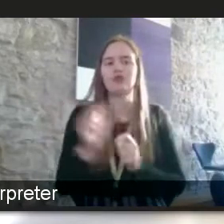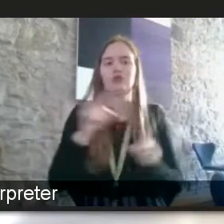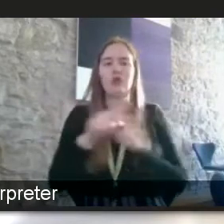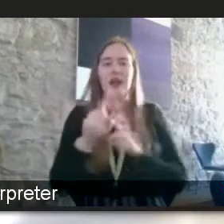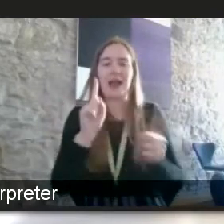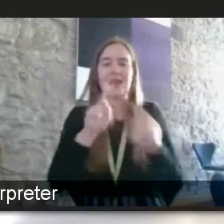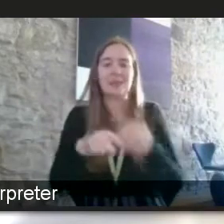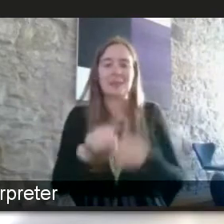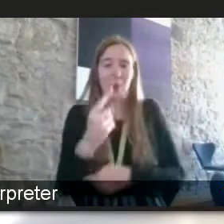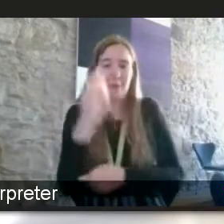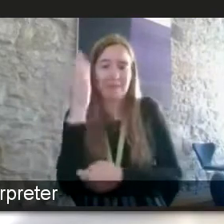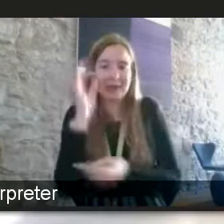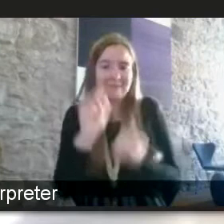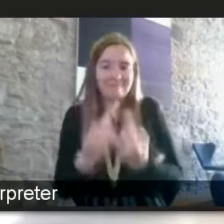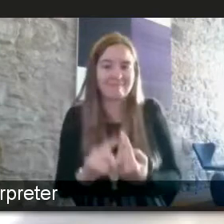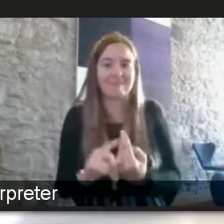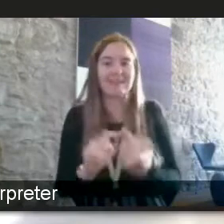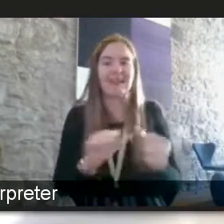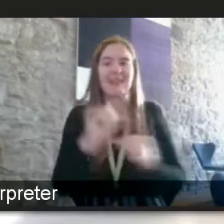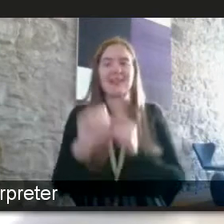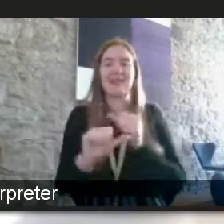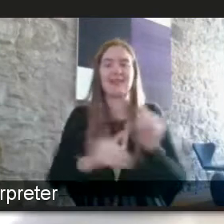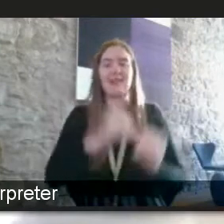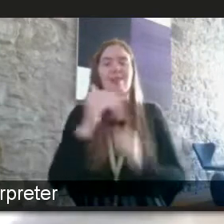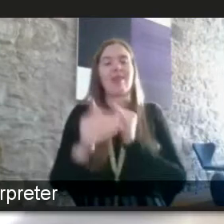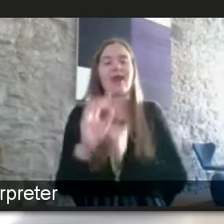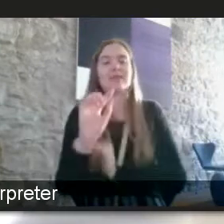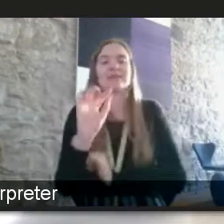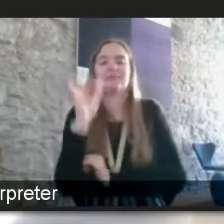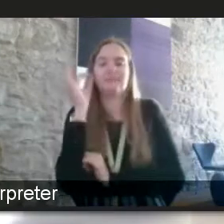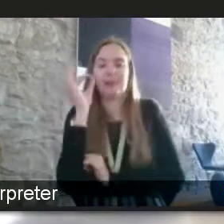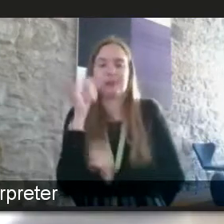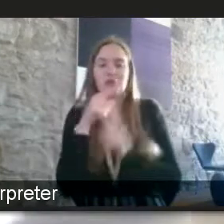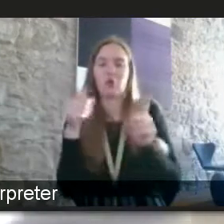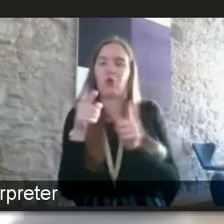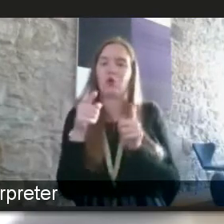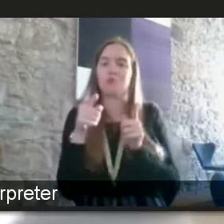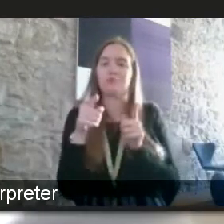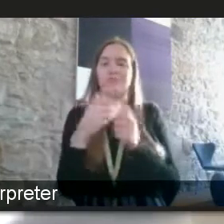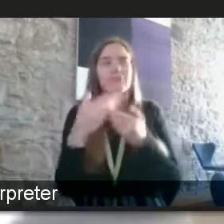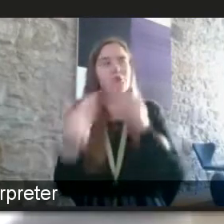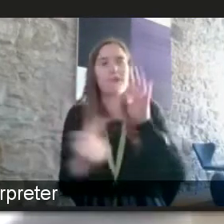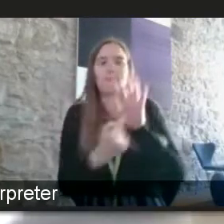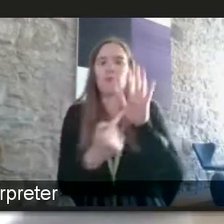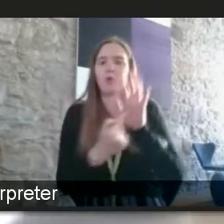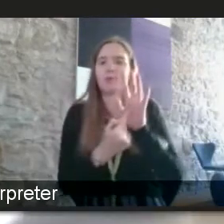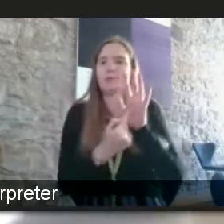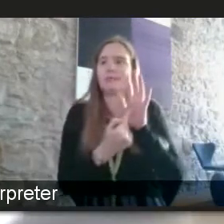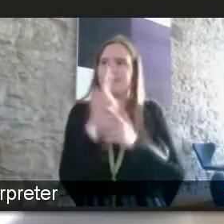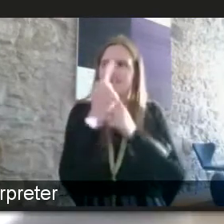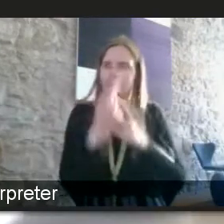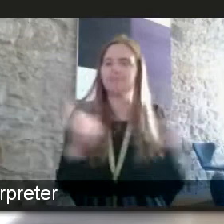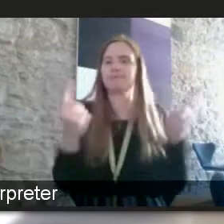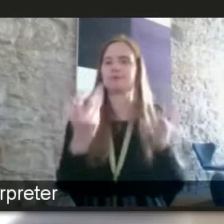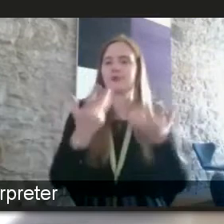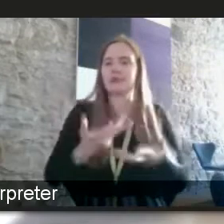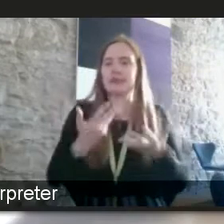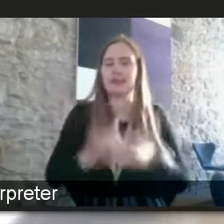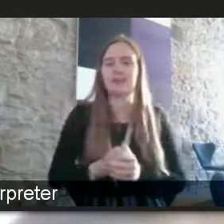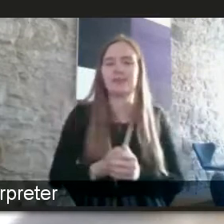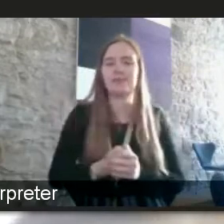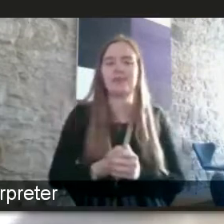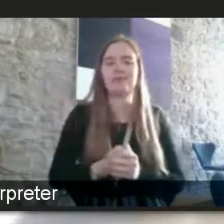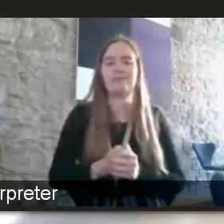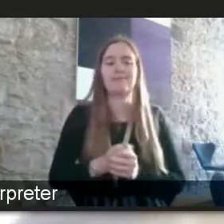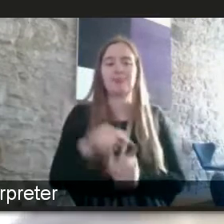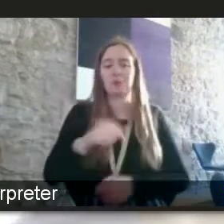possible then we'll lead on to the last minute where i'm going to ask you to watch your lead what's the most important things you've taken out today and what's your key messages but what needs to be